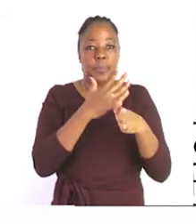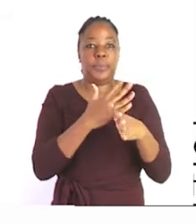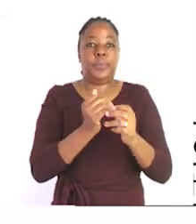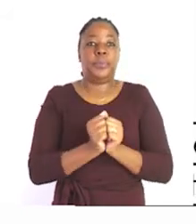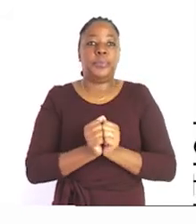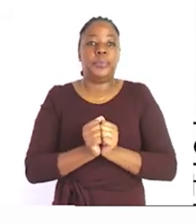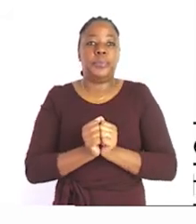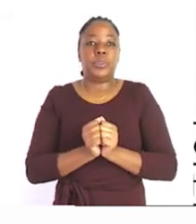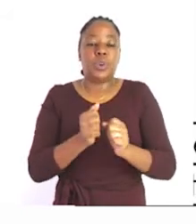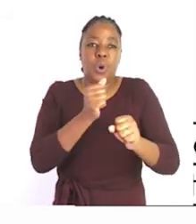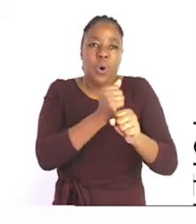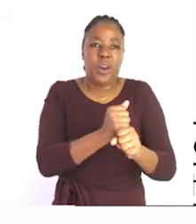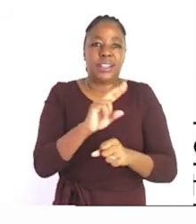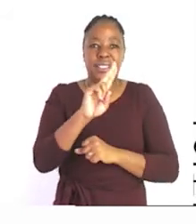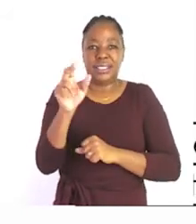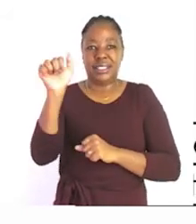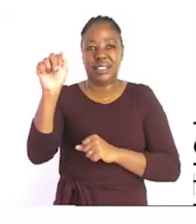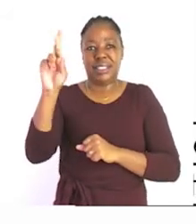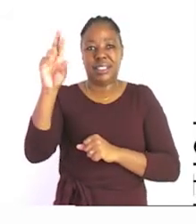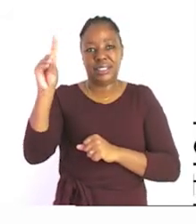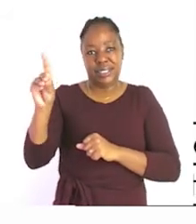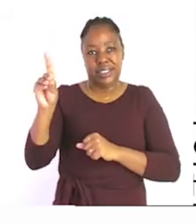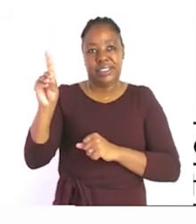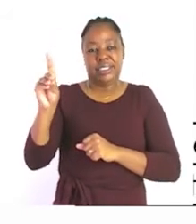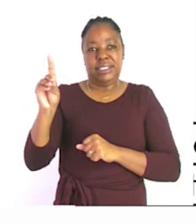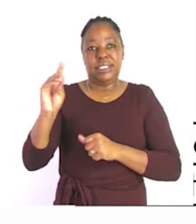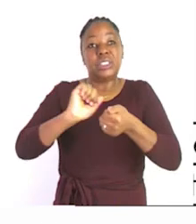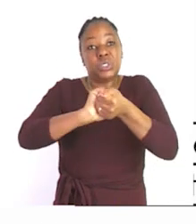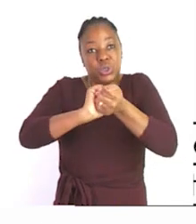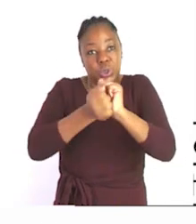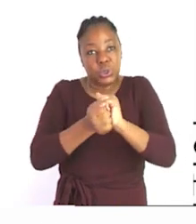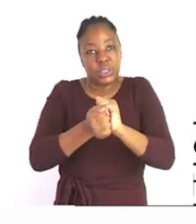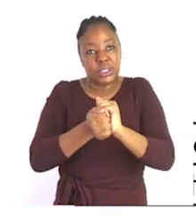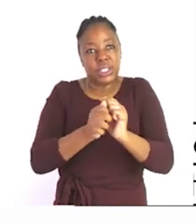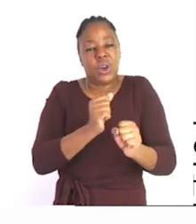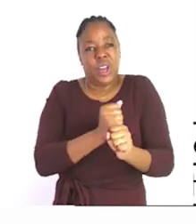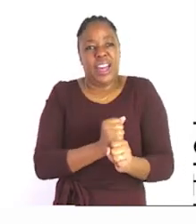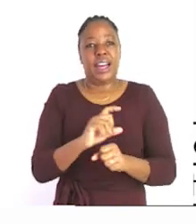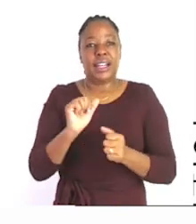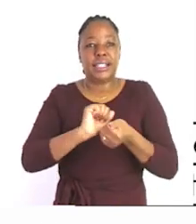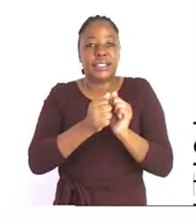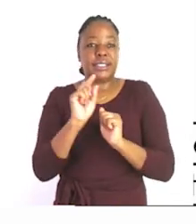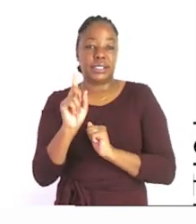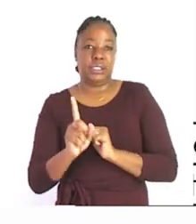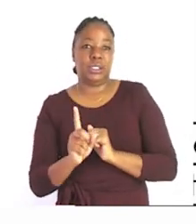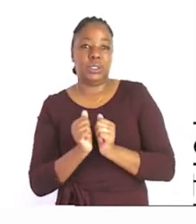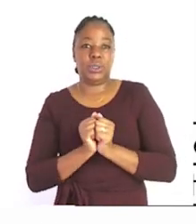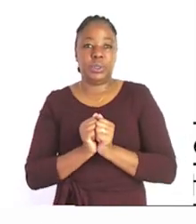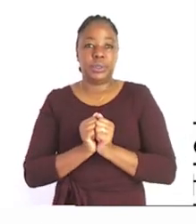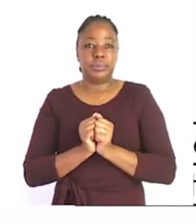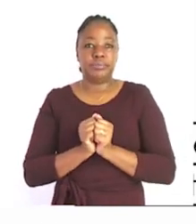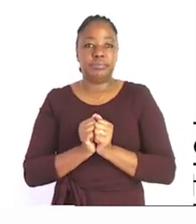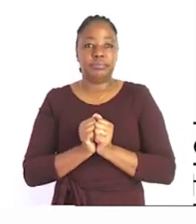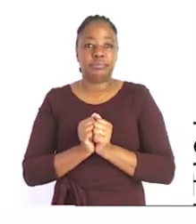does not give you hard work homework let's take a look at our table we have so many words there but i think the answer